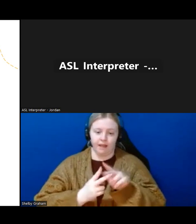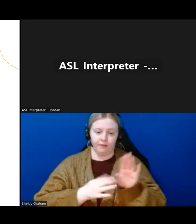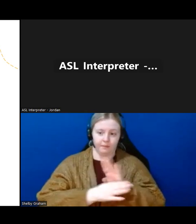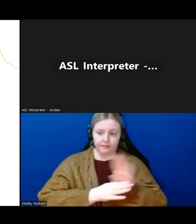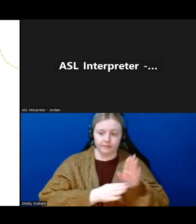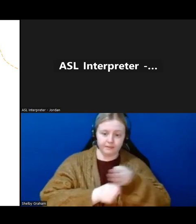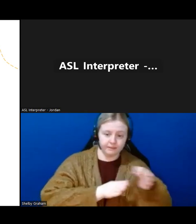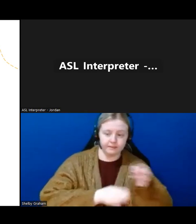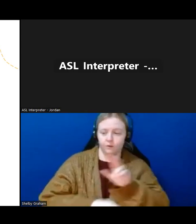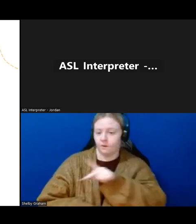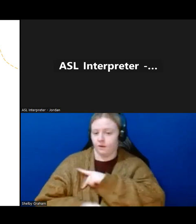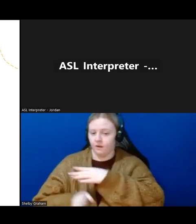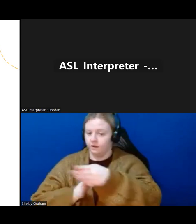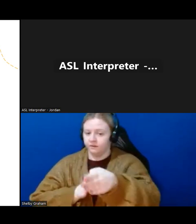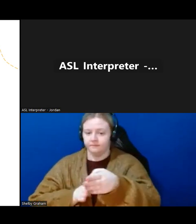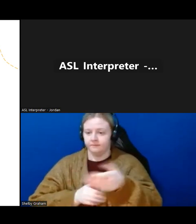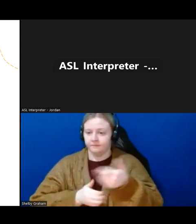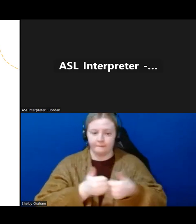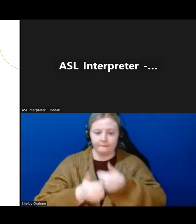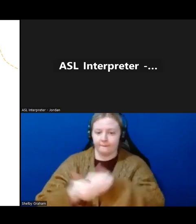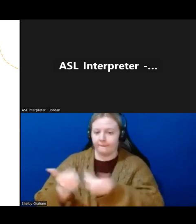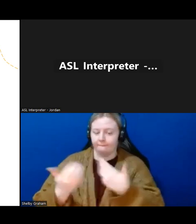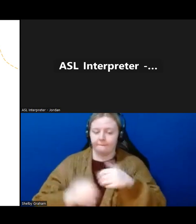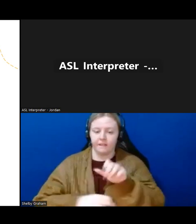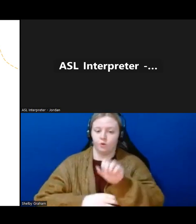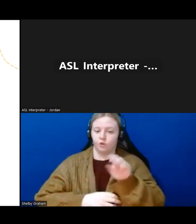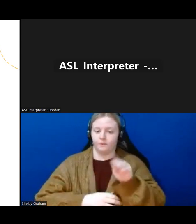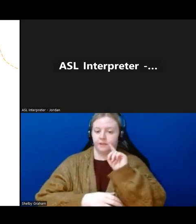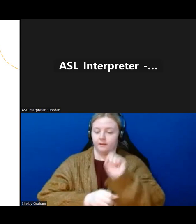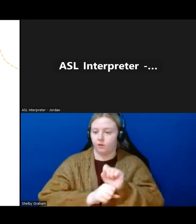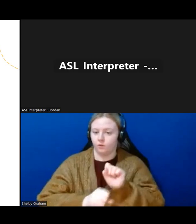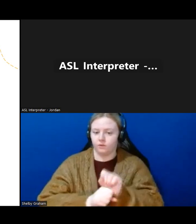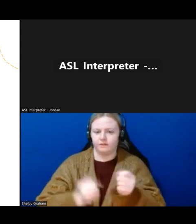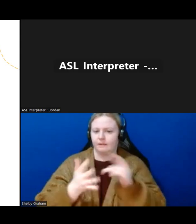of each, social media for employment, all these different types of skills.